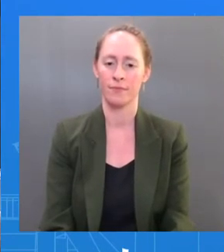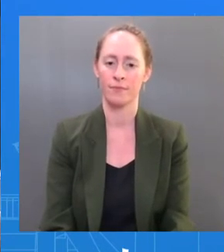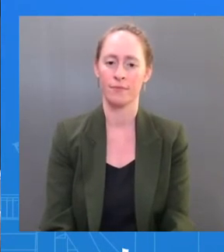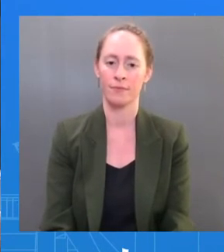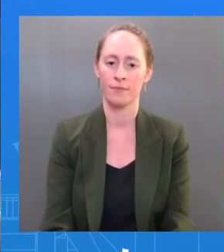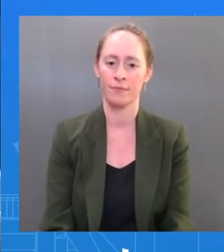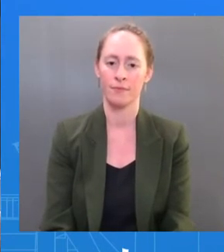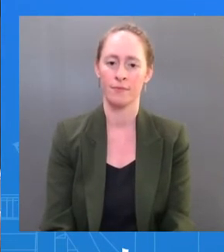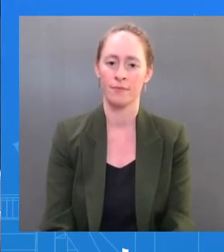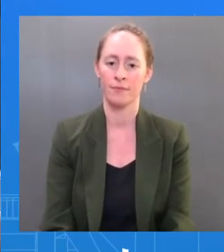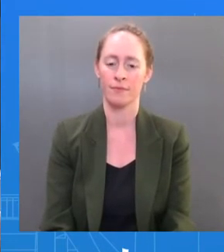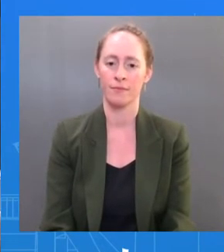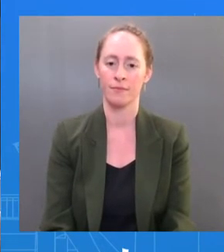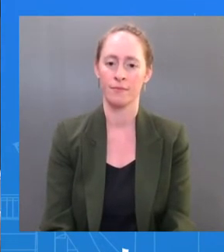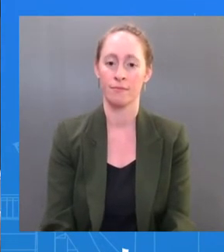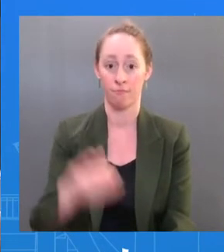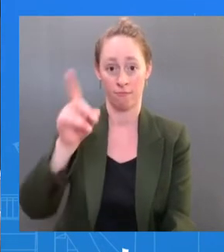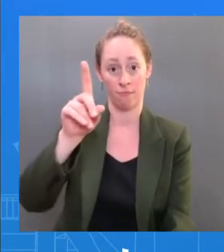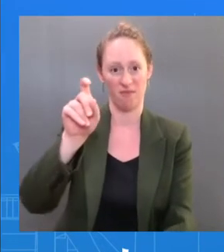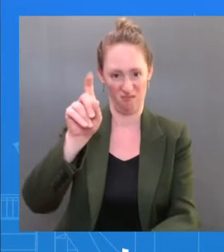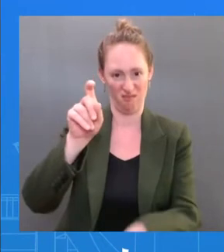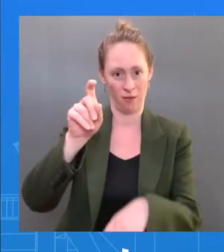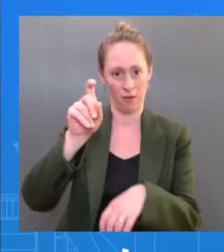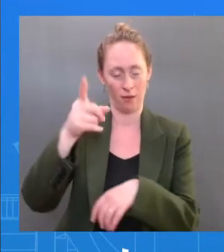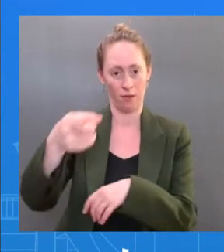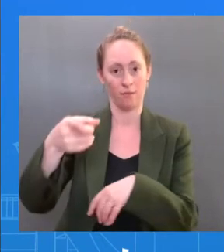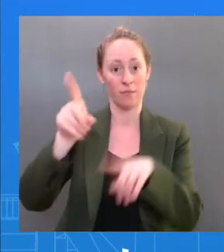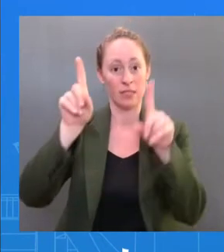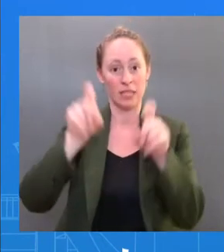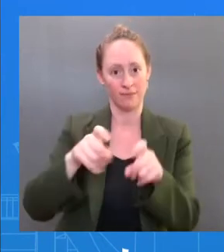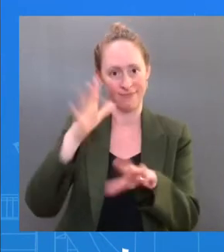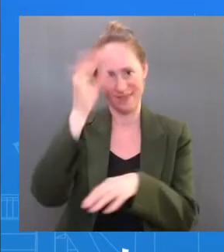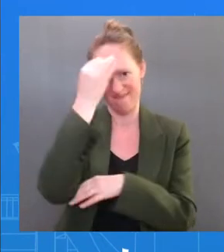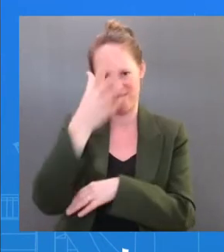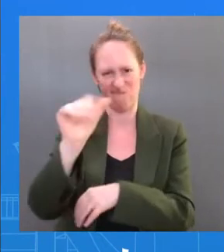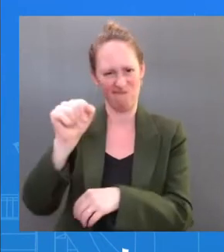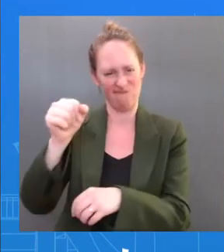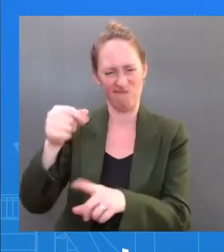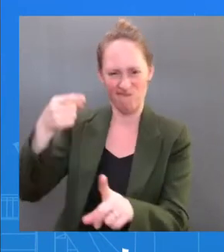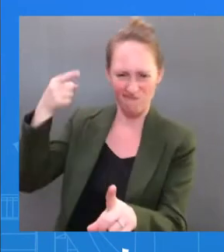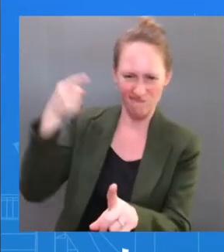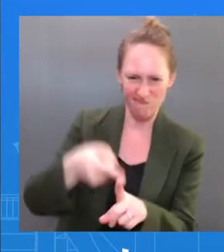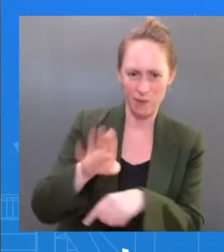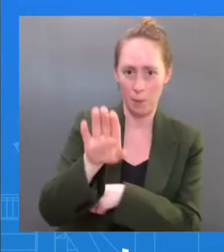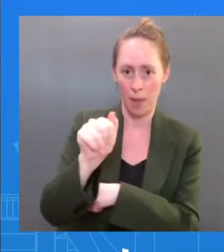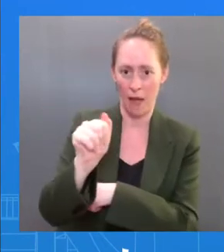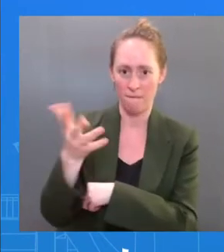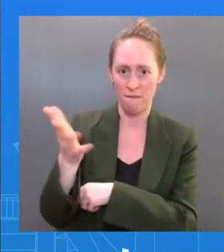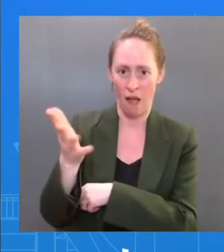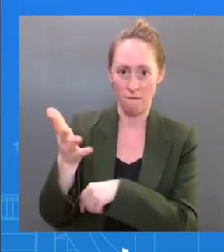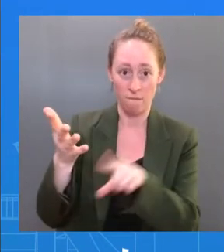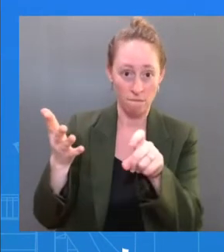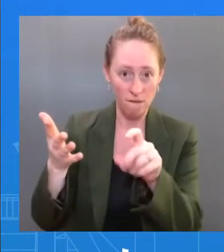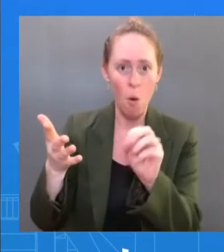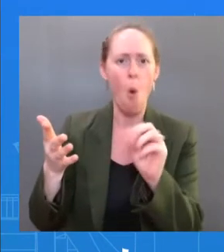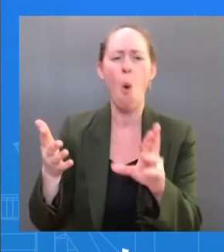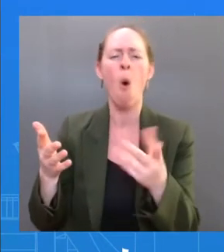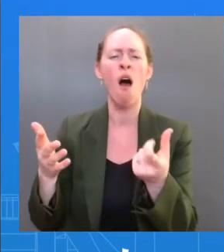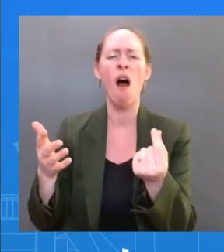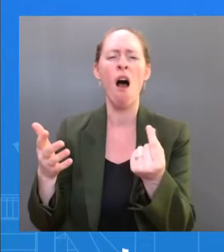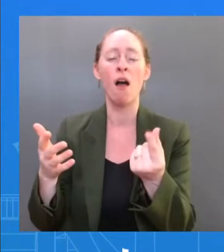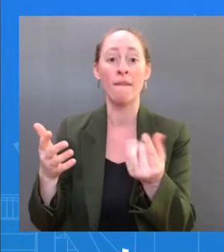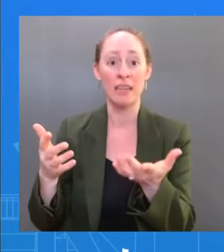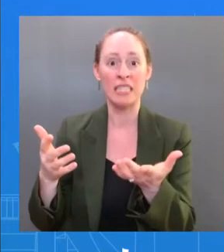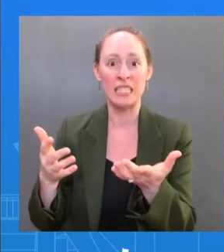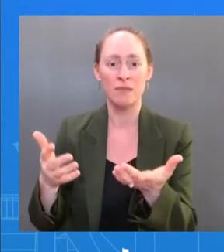what does that say about his prognosis? Dr. It's a great question. The virus has been sent off for sequencing. It takes usually about a week for that sequencing to come back.